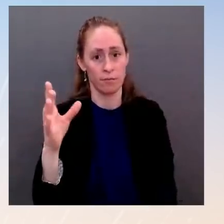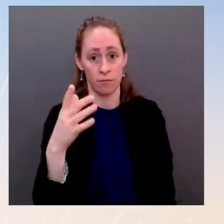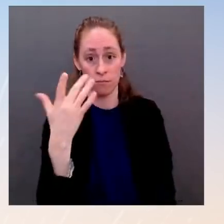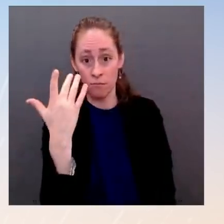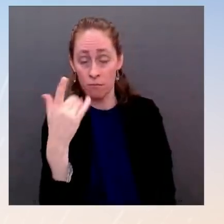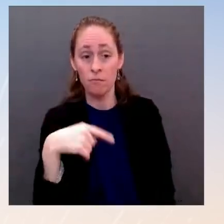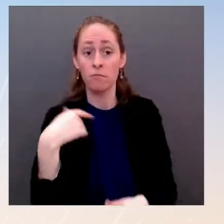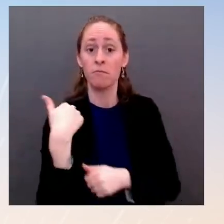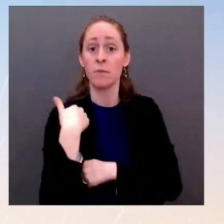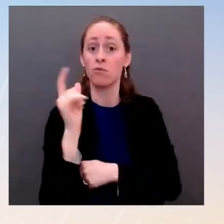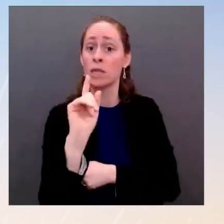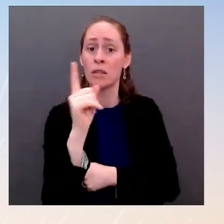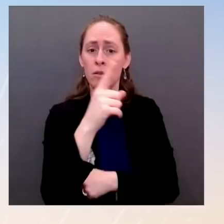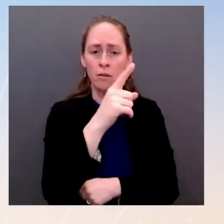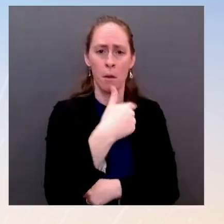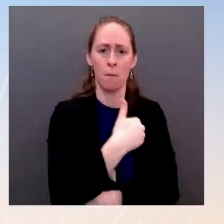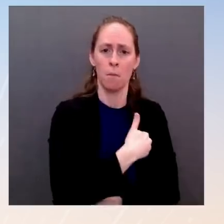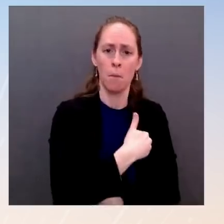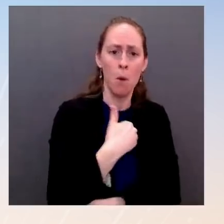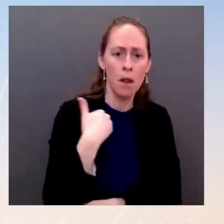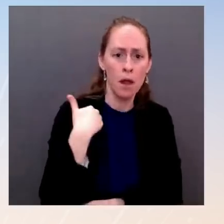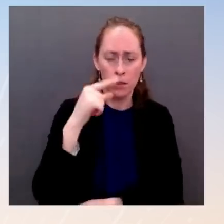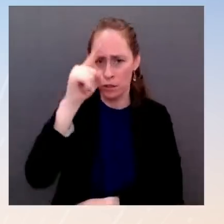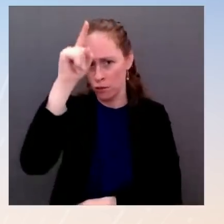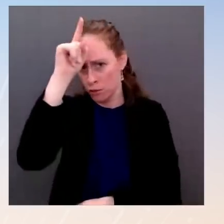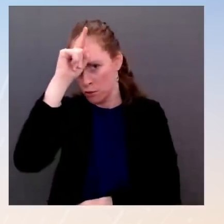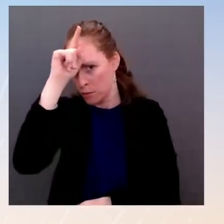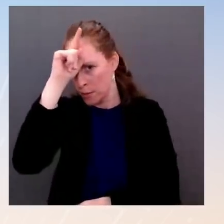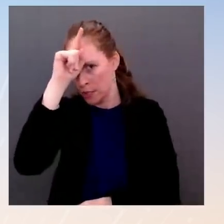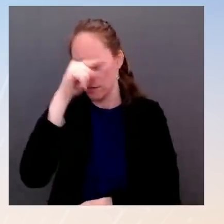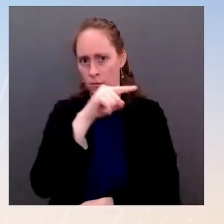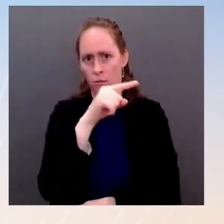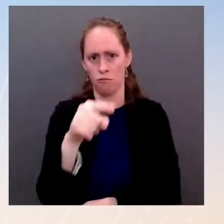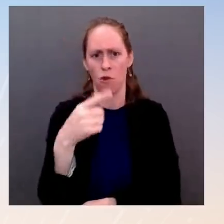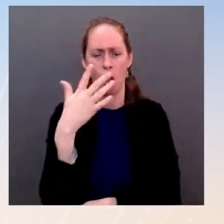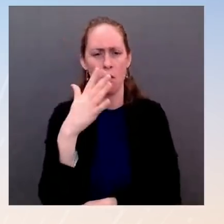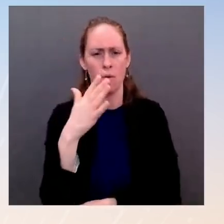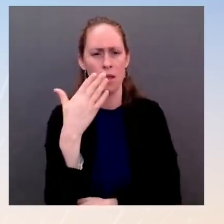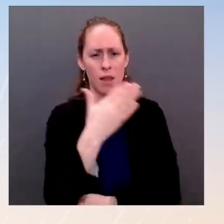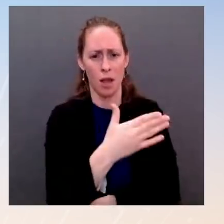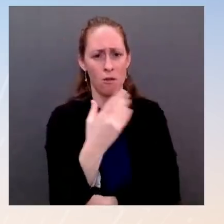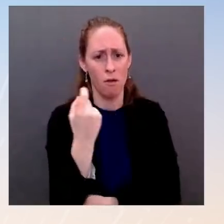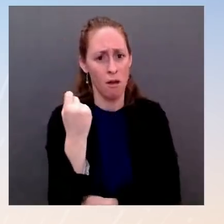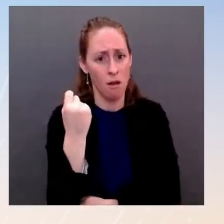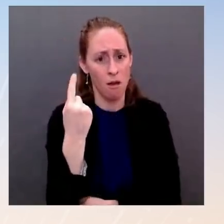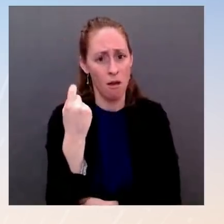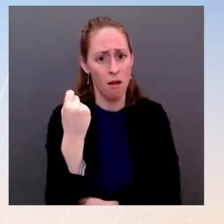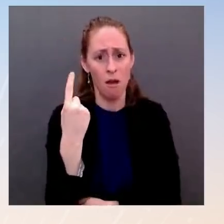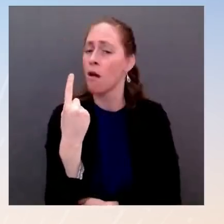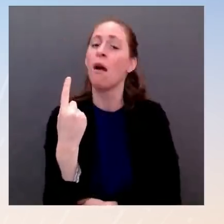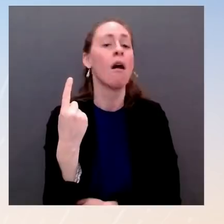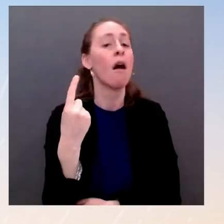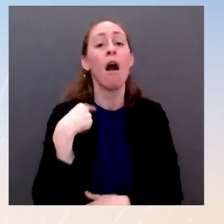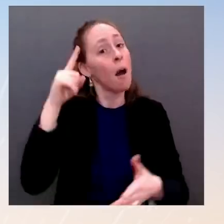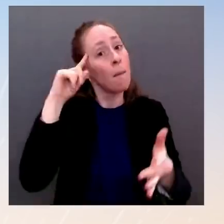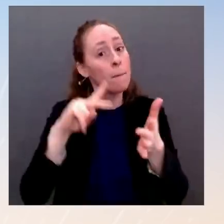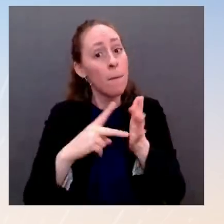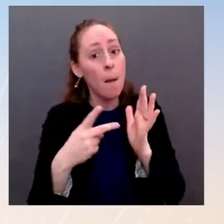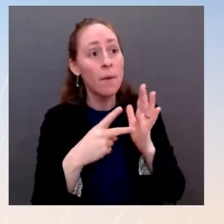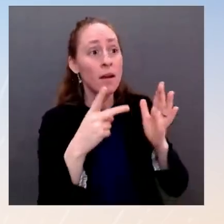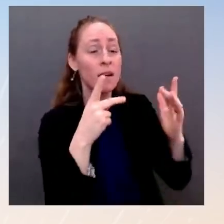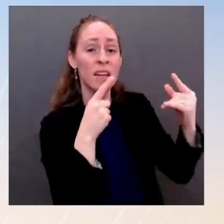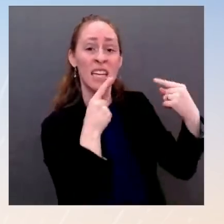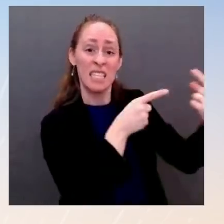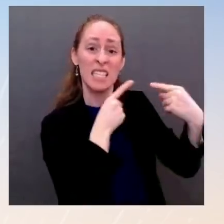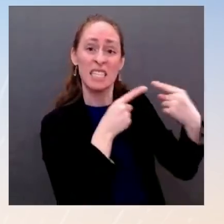soldiers who are being sent to go fight Russia in Ukraine. They are not going to war in Ukraine. They are not going to war with Russia.